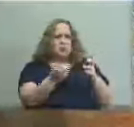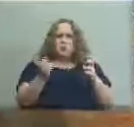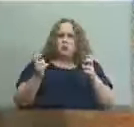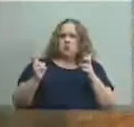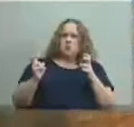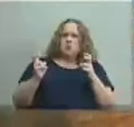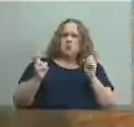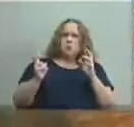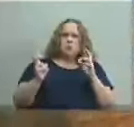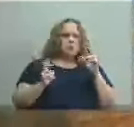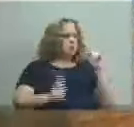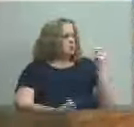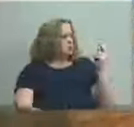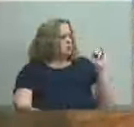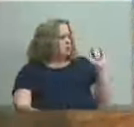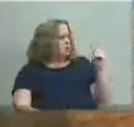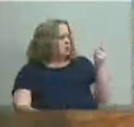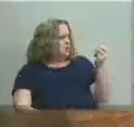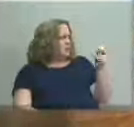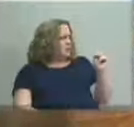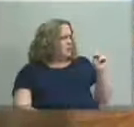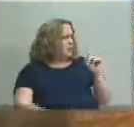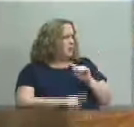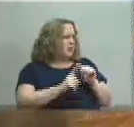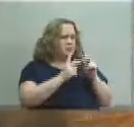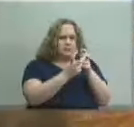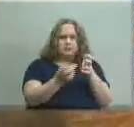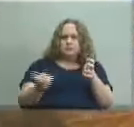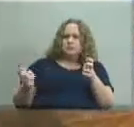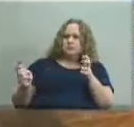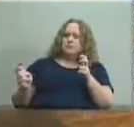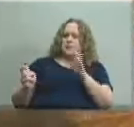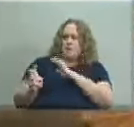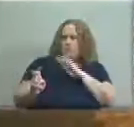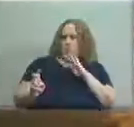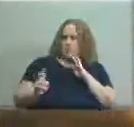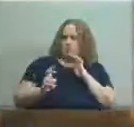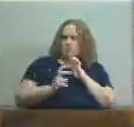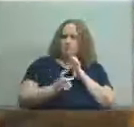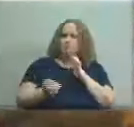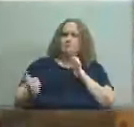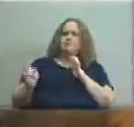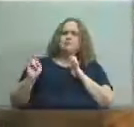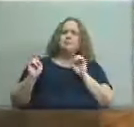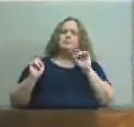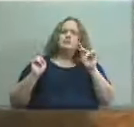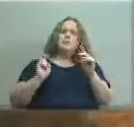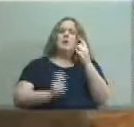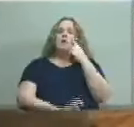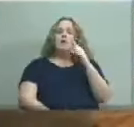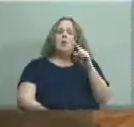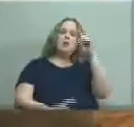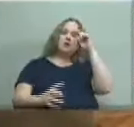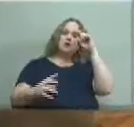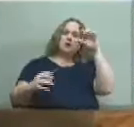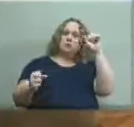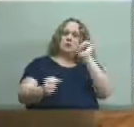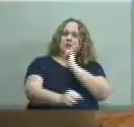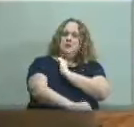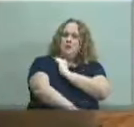jonathan but uh jonathan feel free to chime in um on the superintendent authority